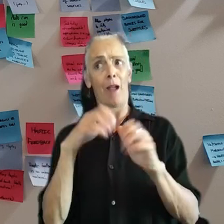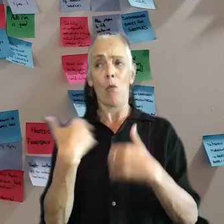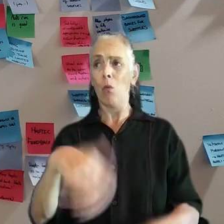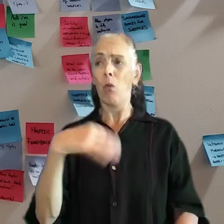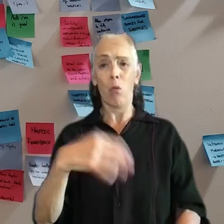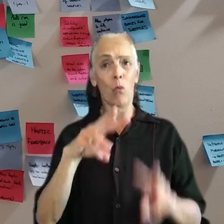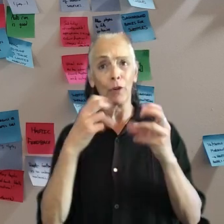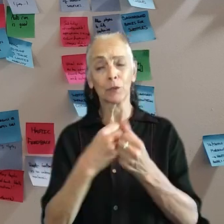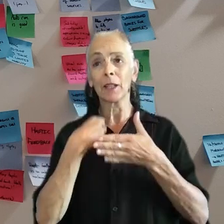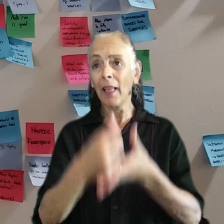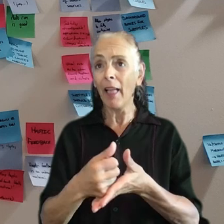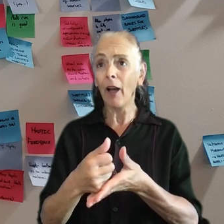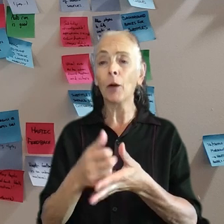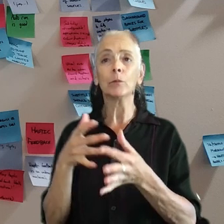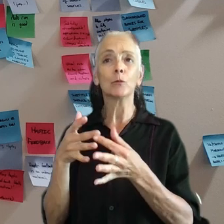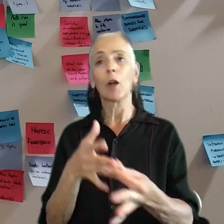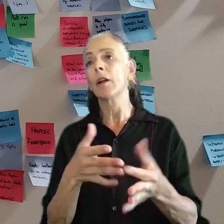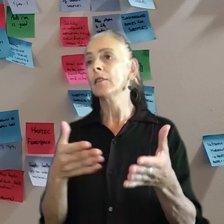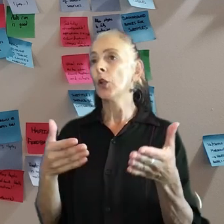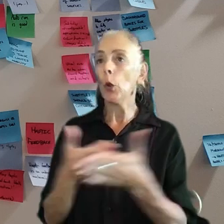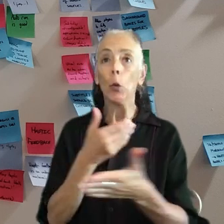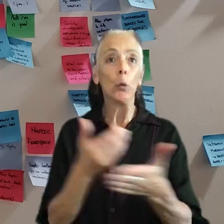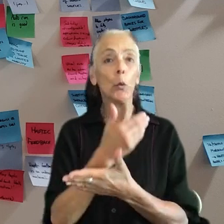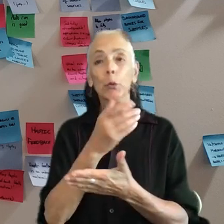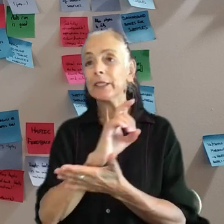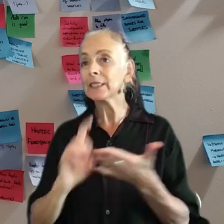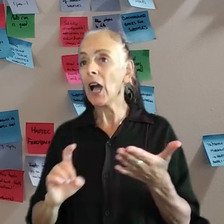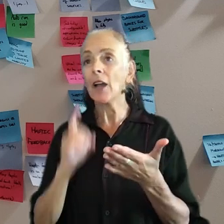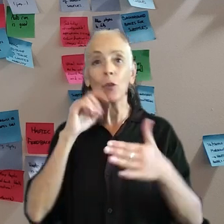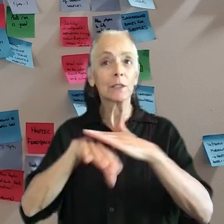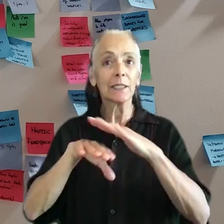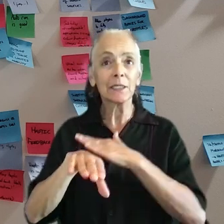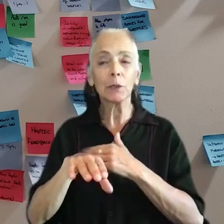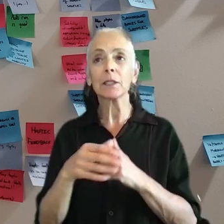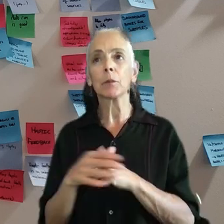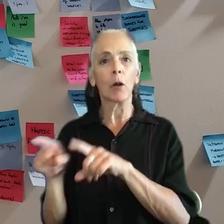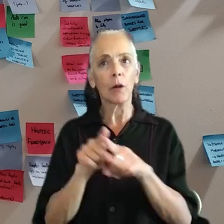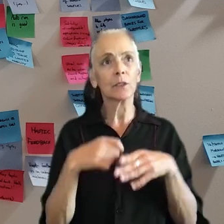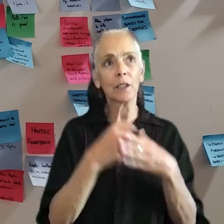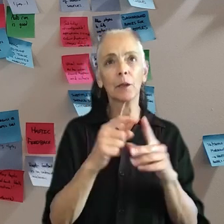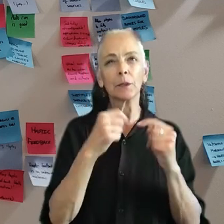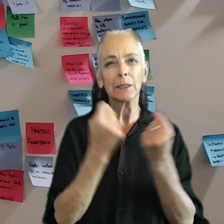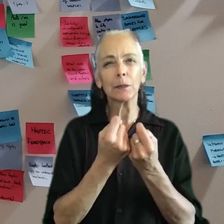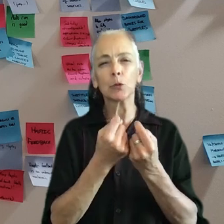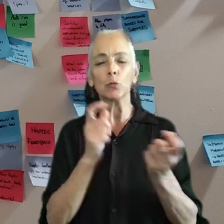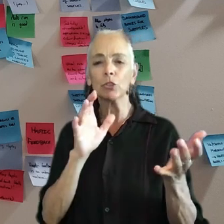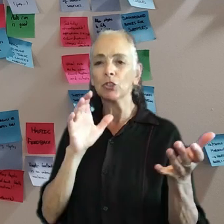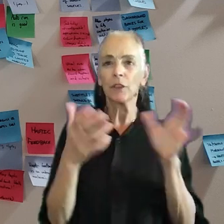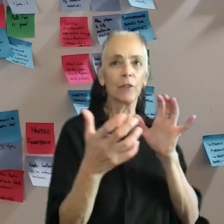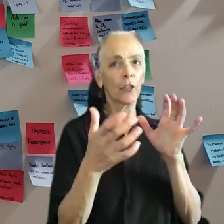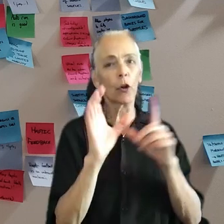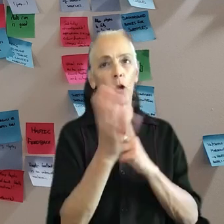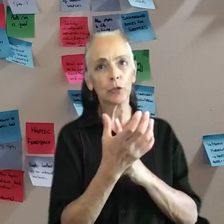drive new accessibility feature design and development, but also how much it helps teams to start shifting their culture around accessibility.